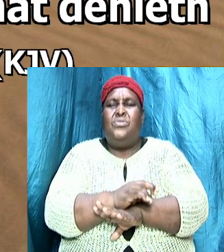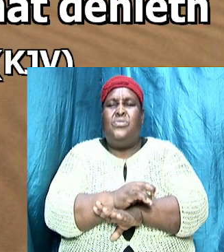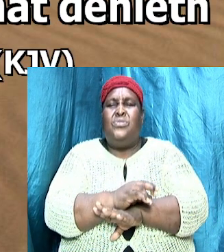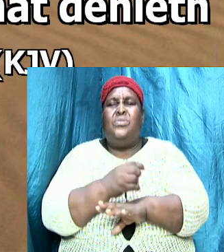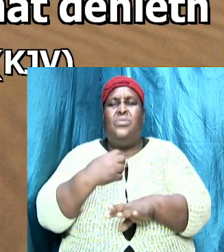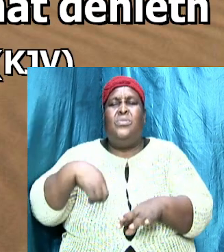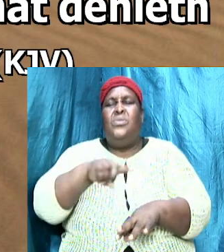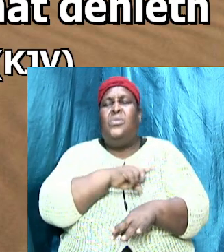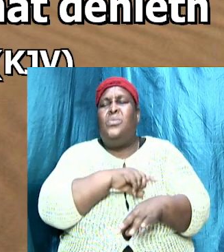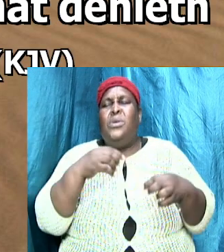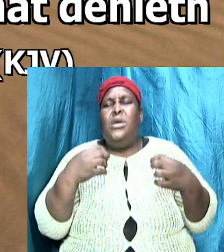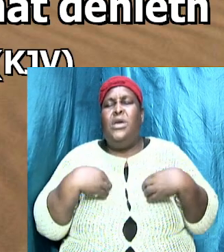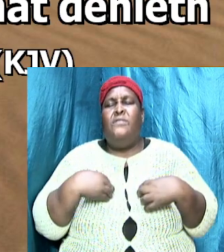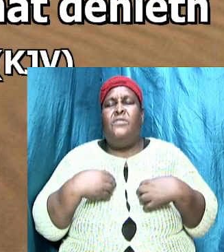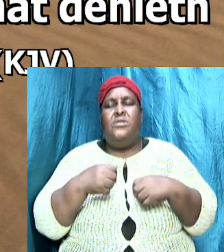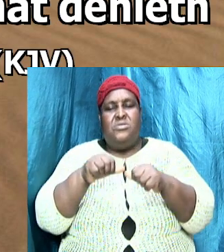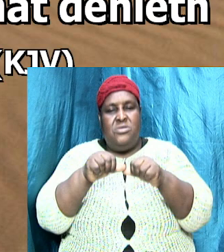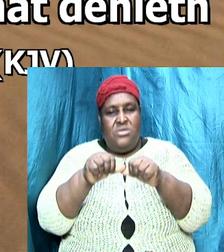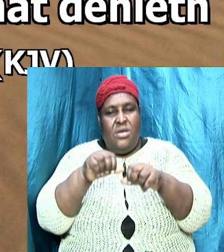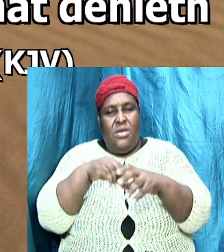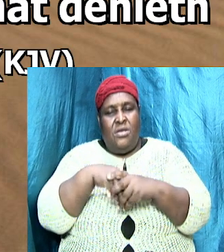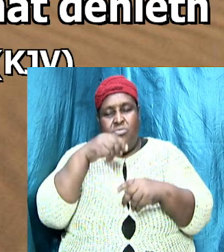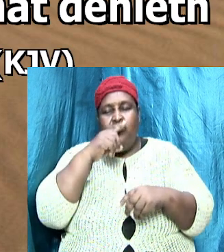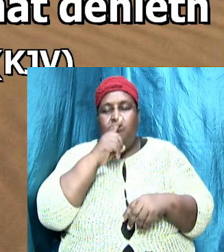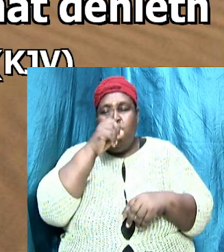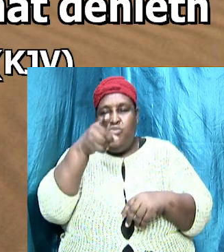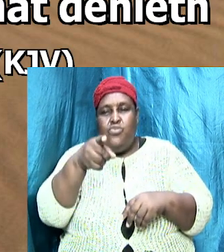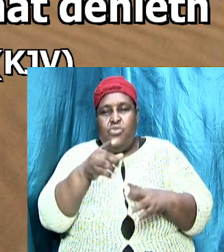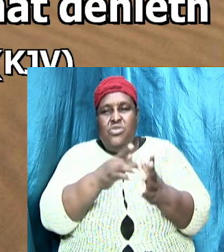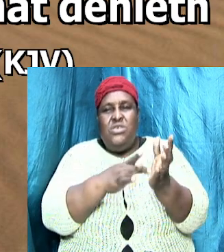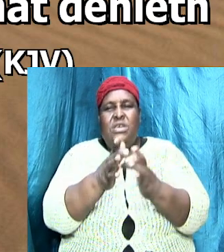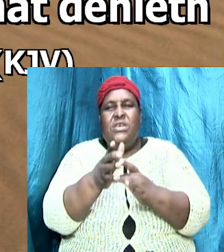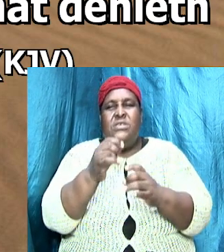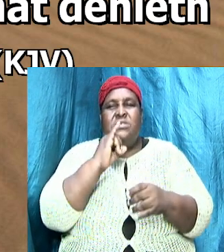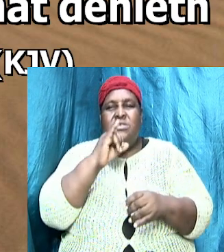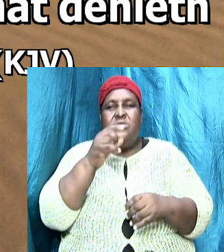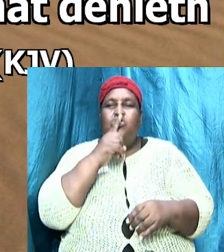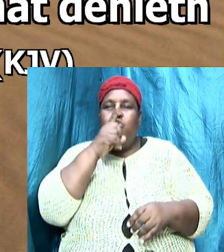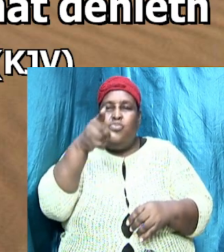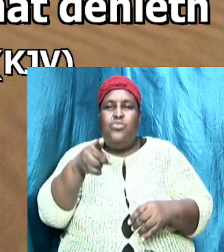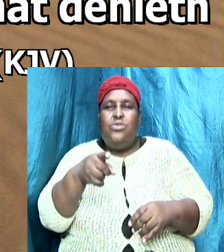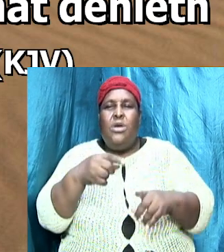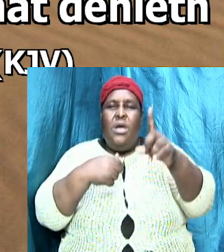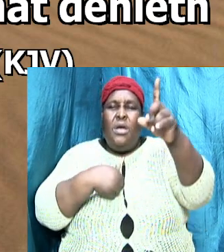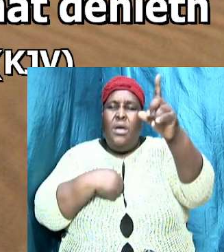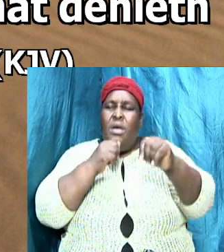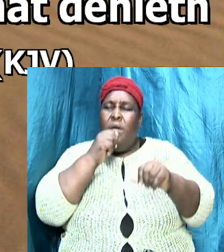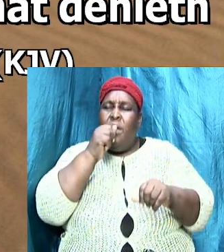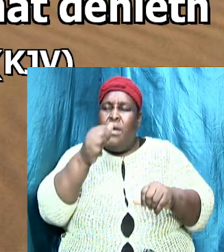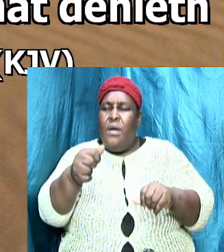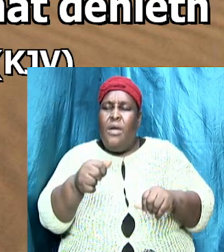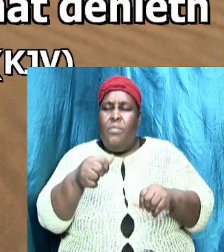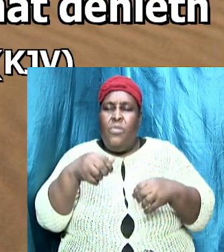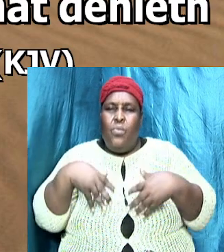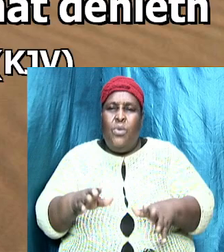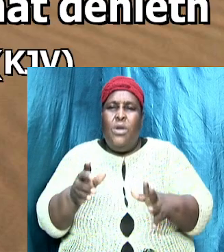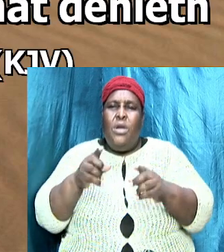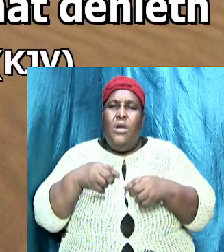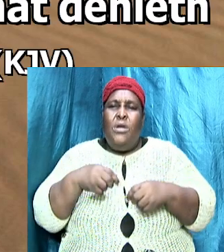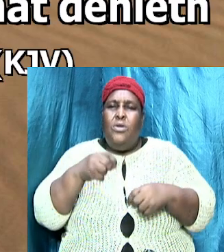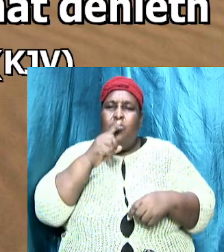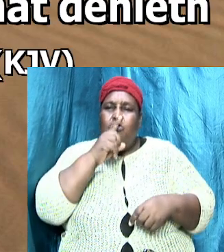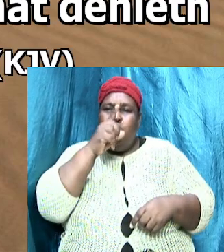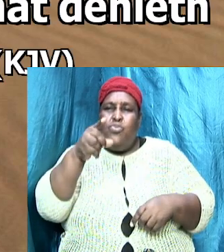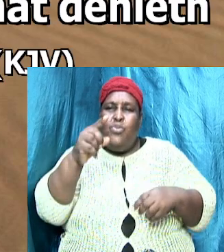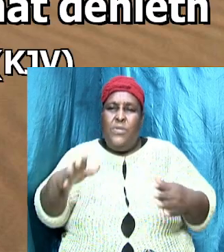we have got to remain in the truth Jesus is the truth I am the way the truth and the life no man commit to the